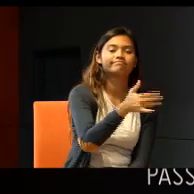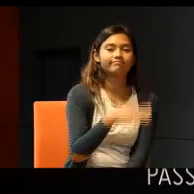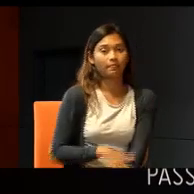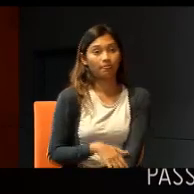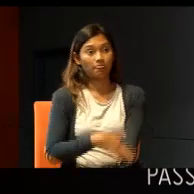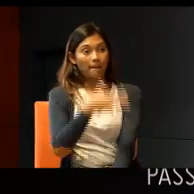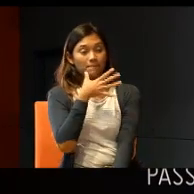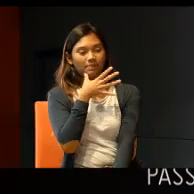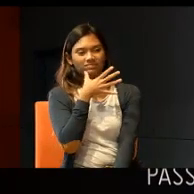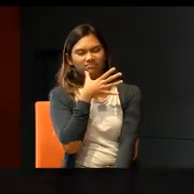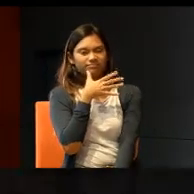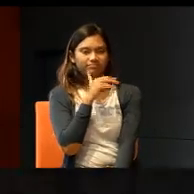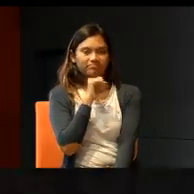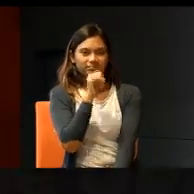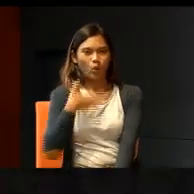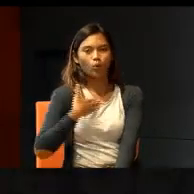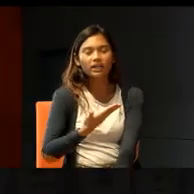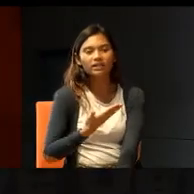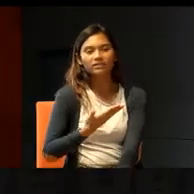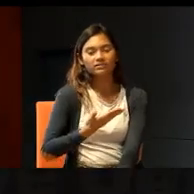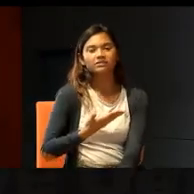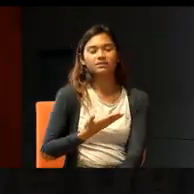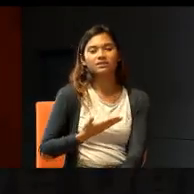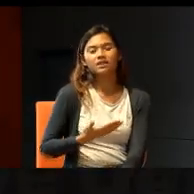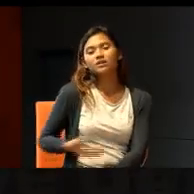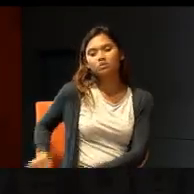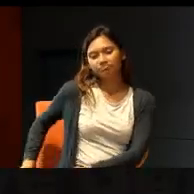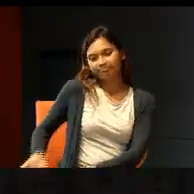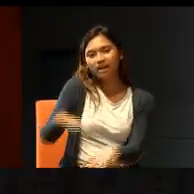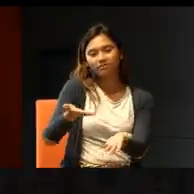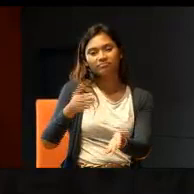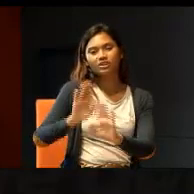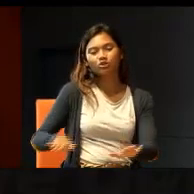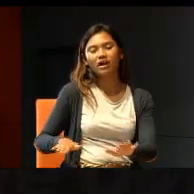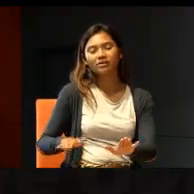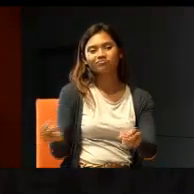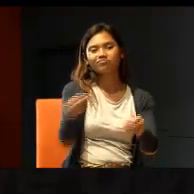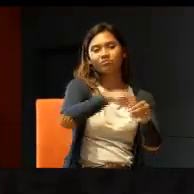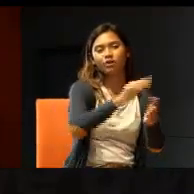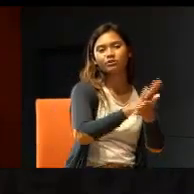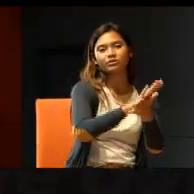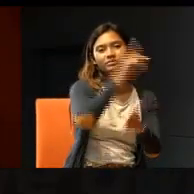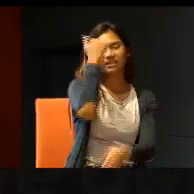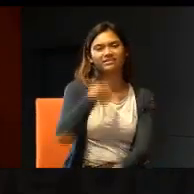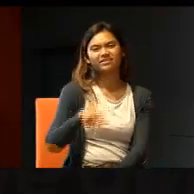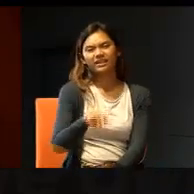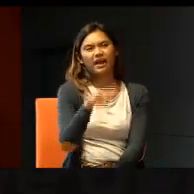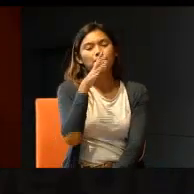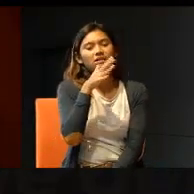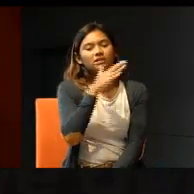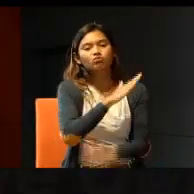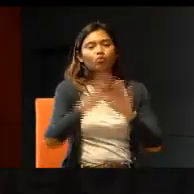very reluctant to let the child join the school, because, you know, face, very, she doesn't understand